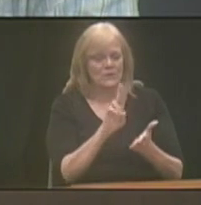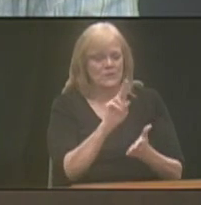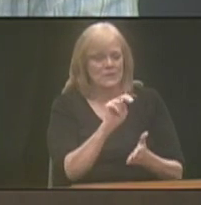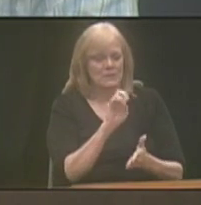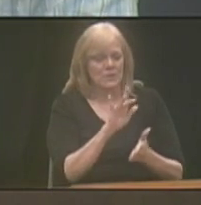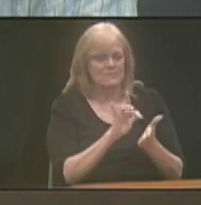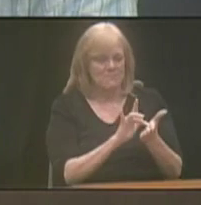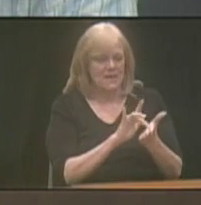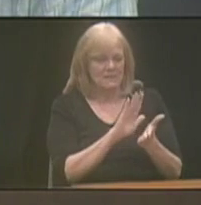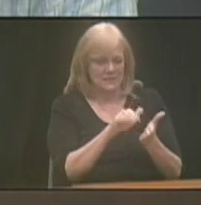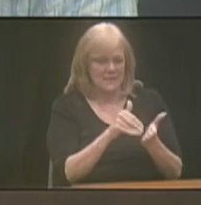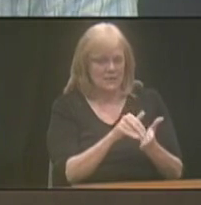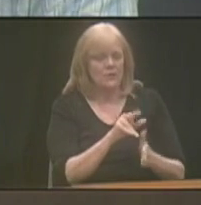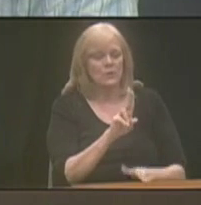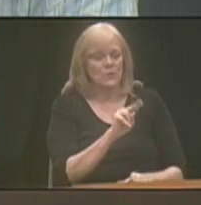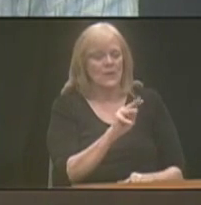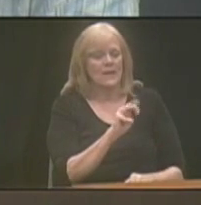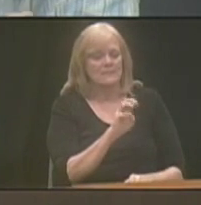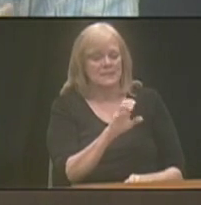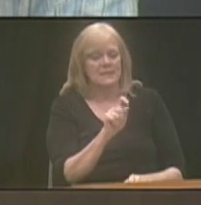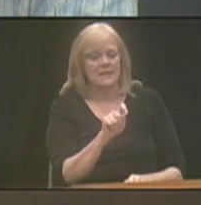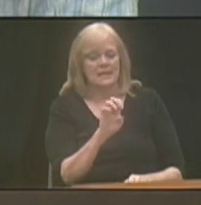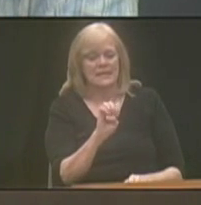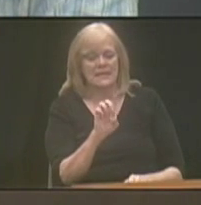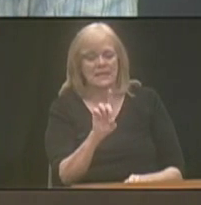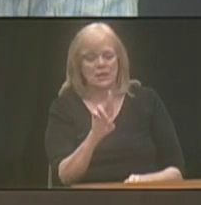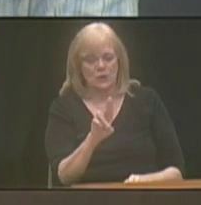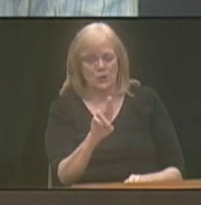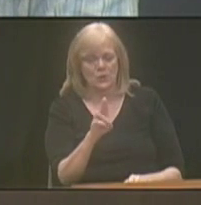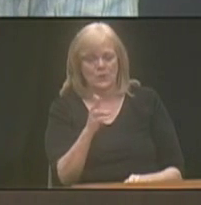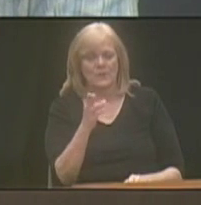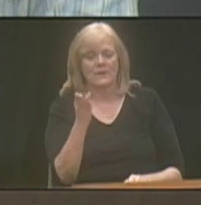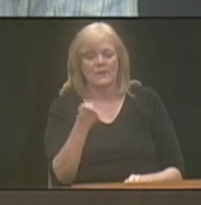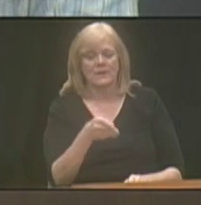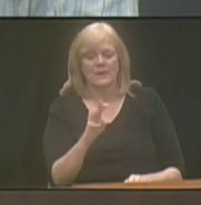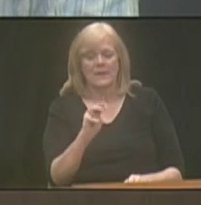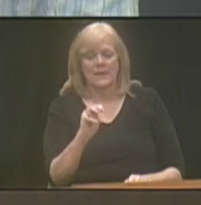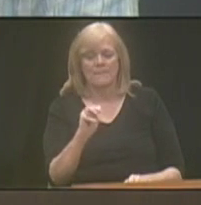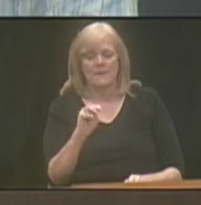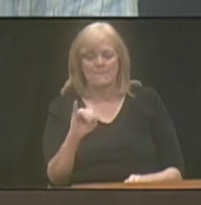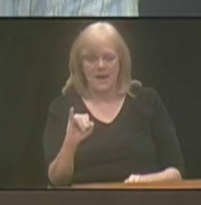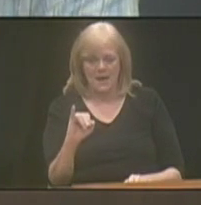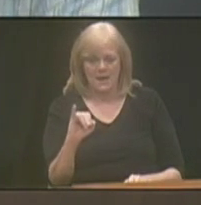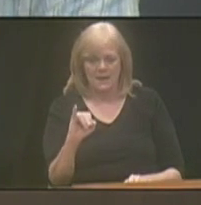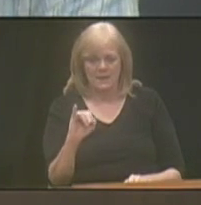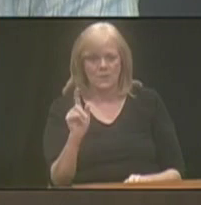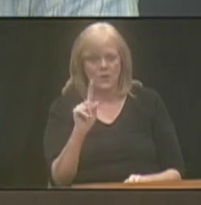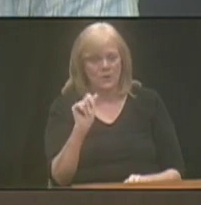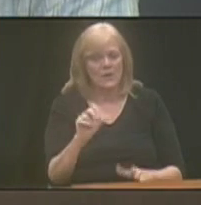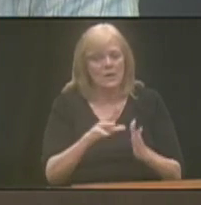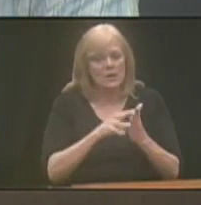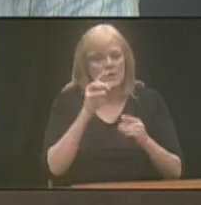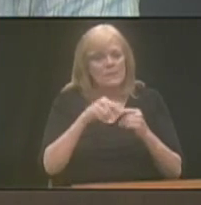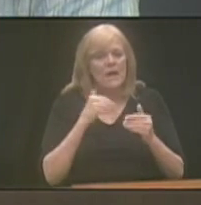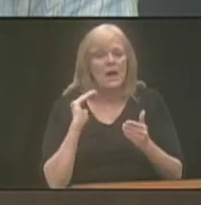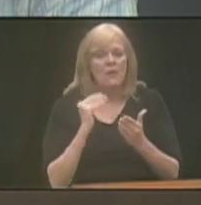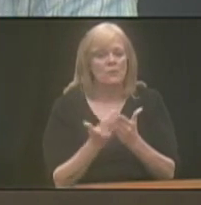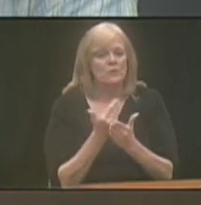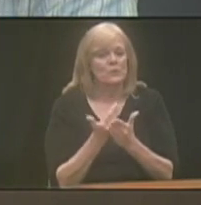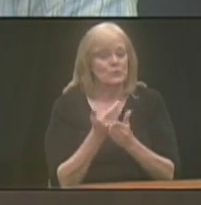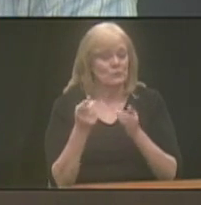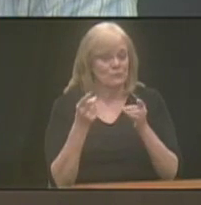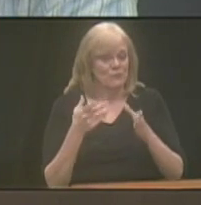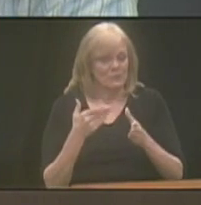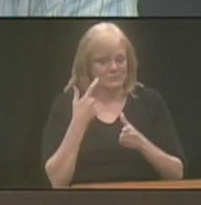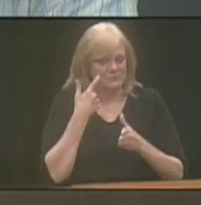Medical Center, .edu, and then forward slash MMI, where you can learn about our new director, who